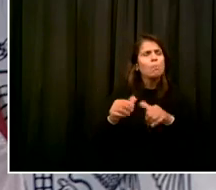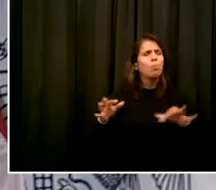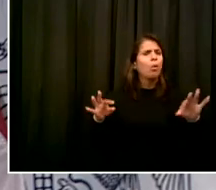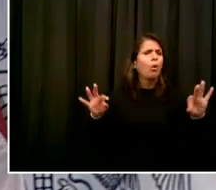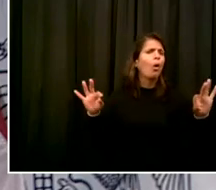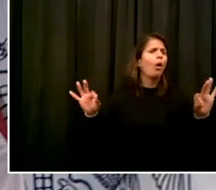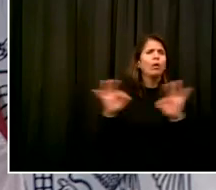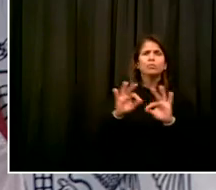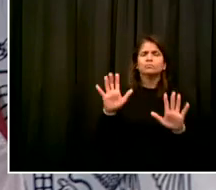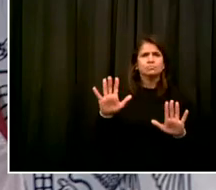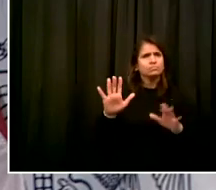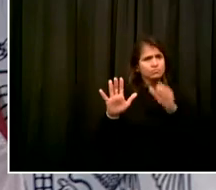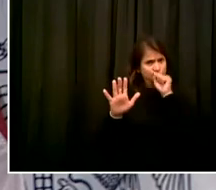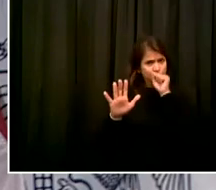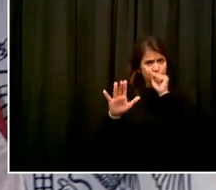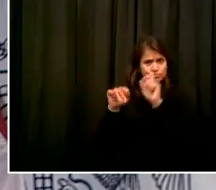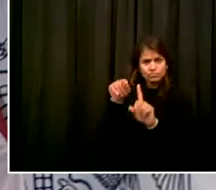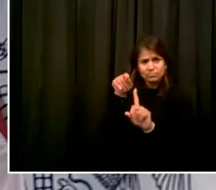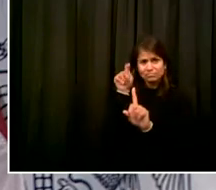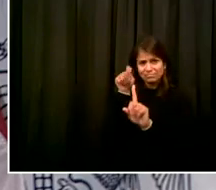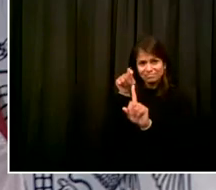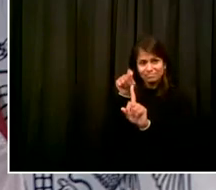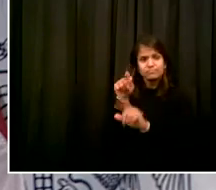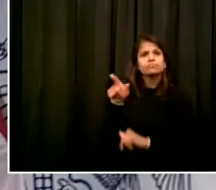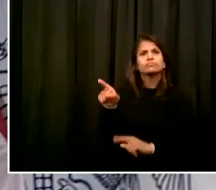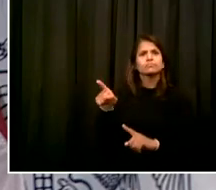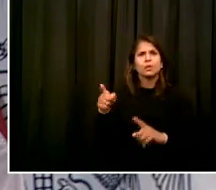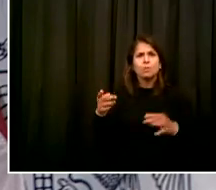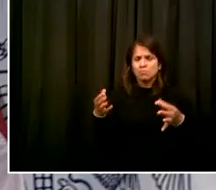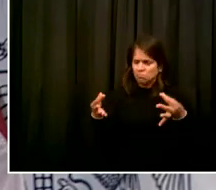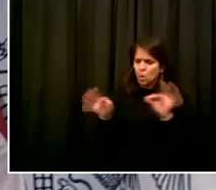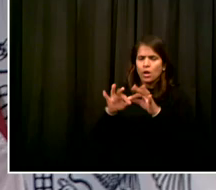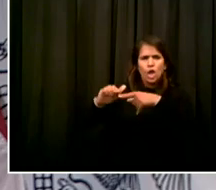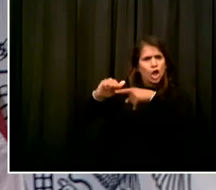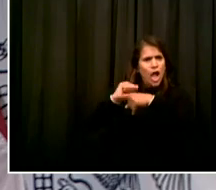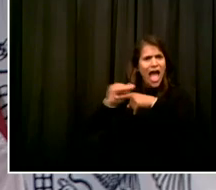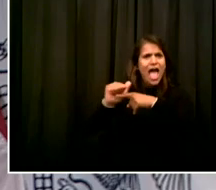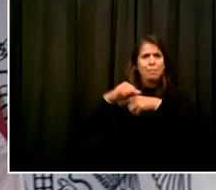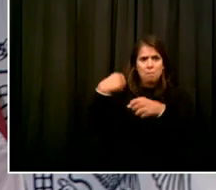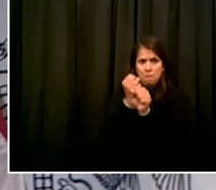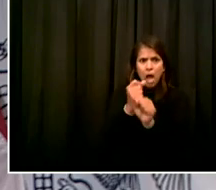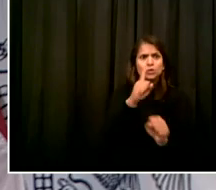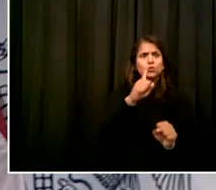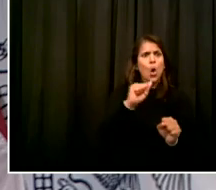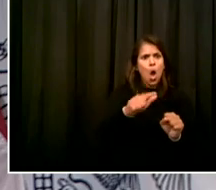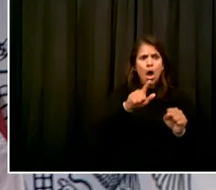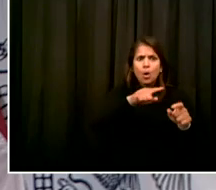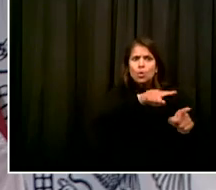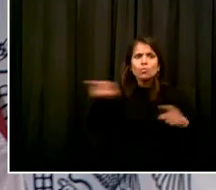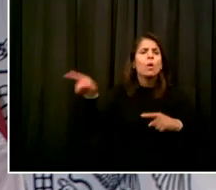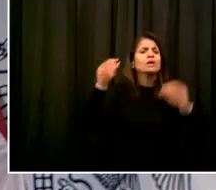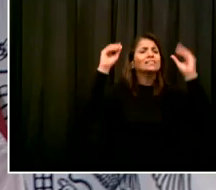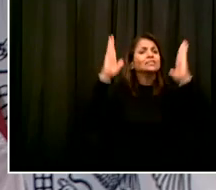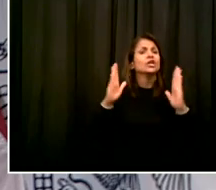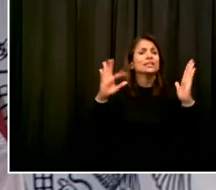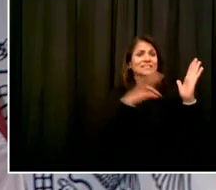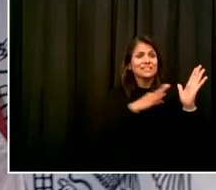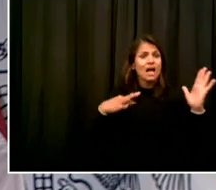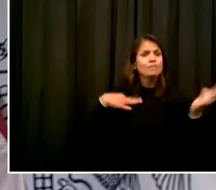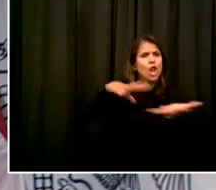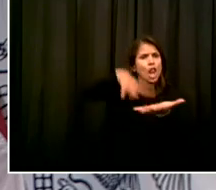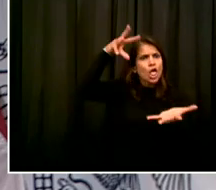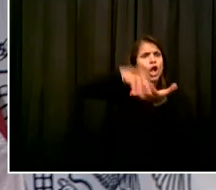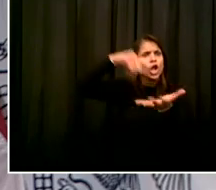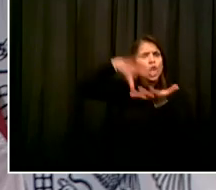where there's constant professional training, updating of the training more than an education. And we certainly value that here in the